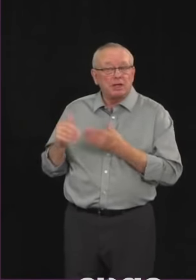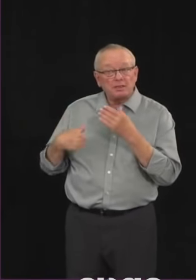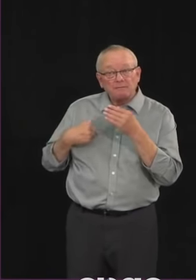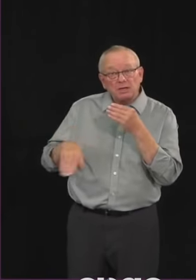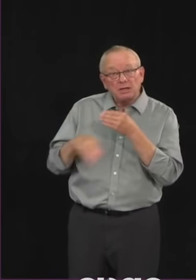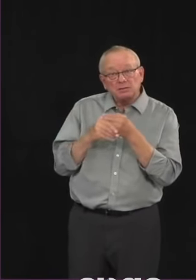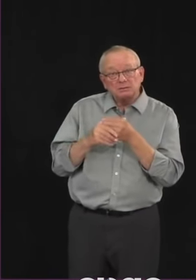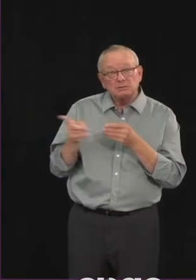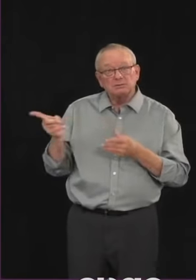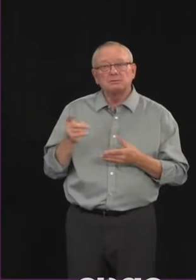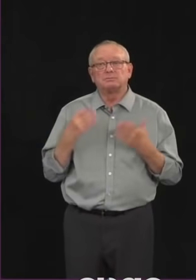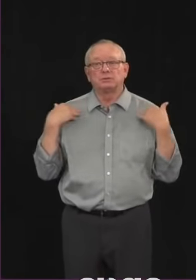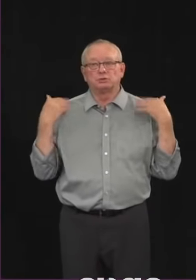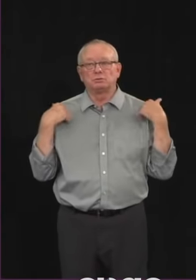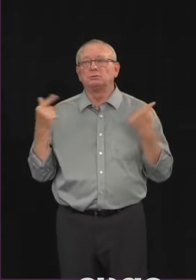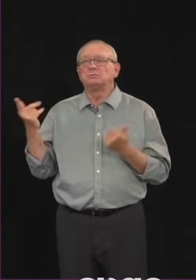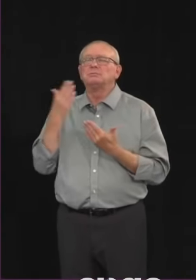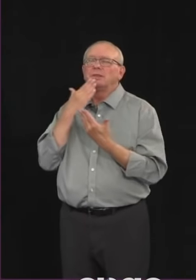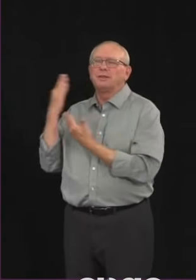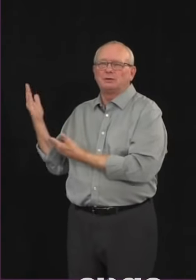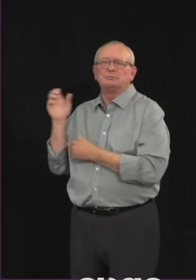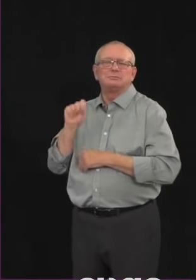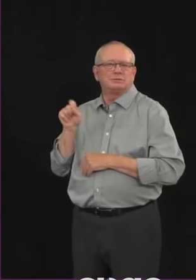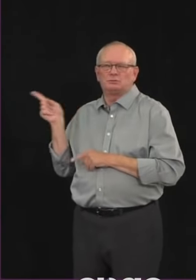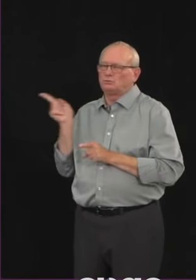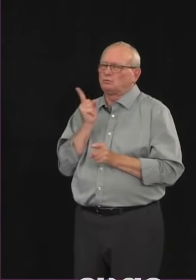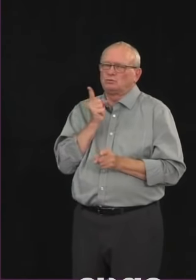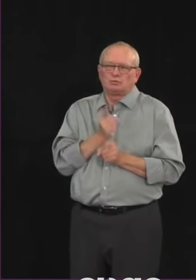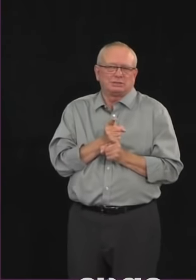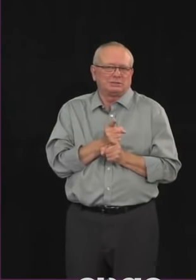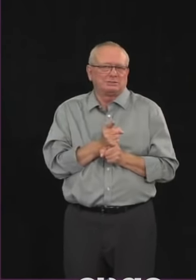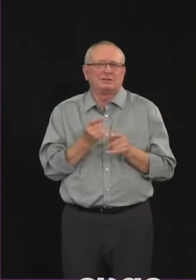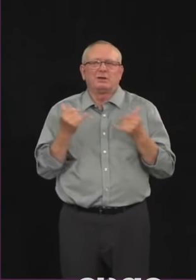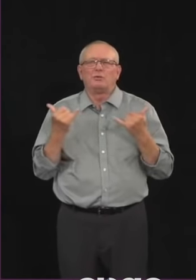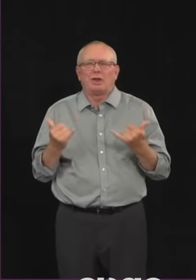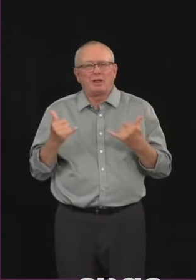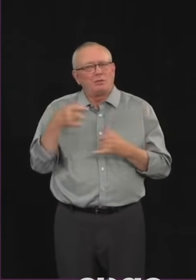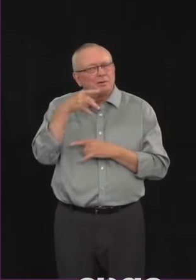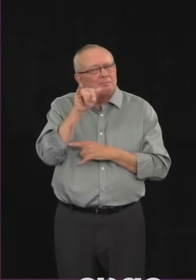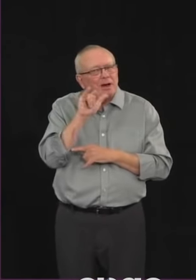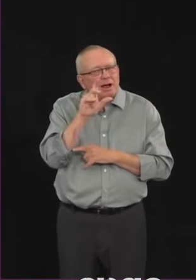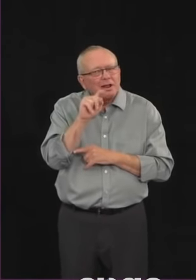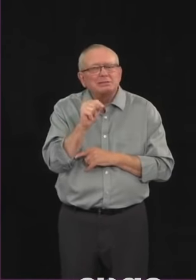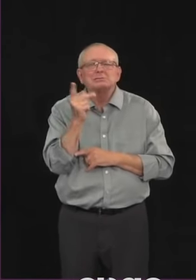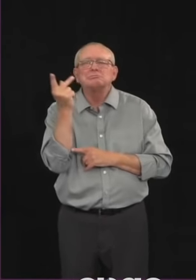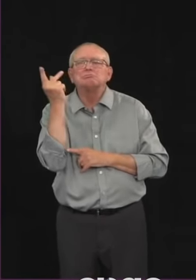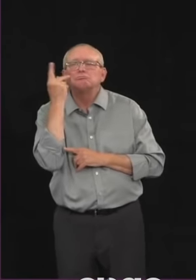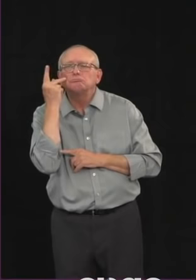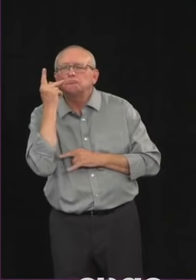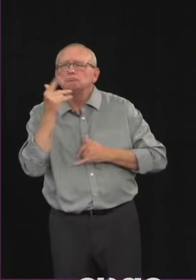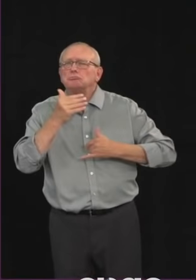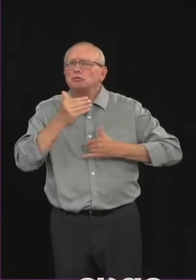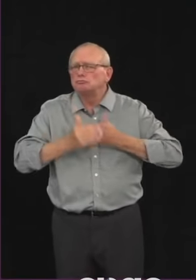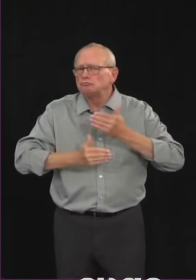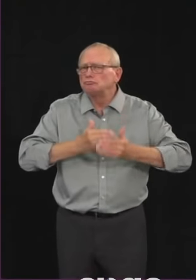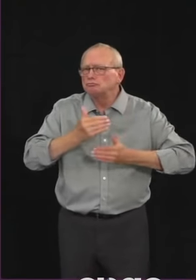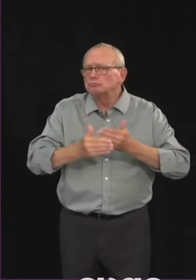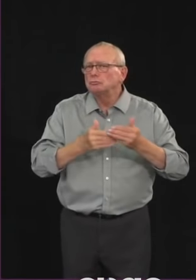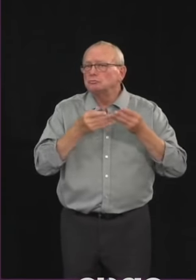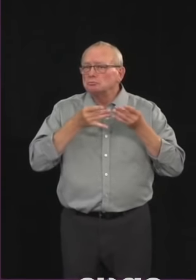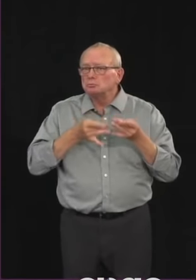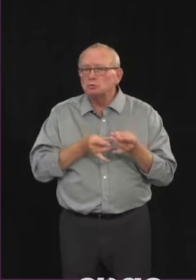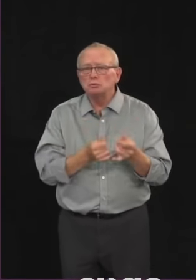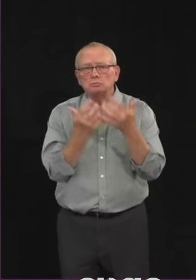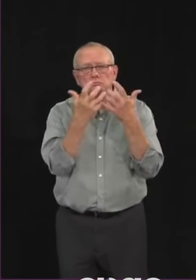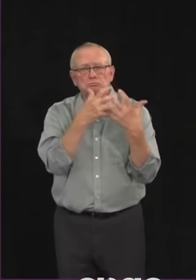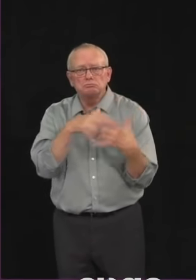Thank you and yes that's exactly right it is a pilot program right now we want to make sure that the pilot program is working without those pharmacies